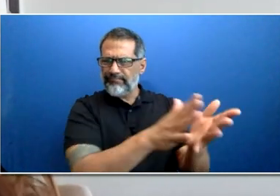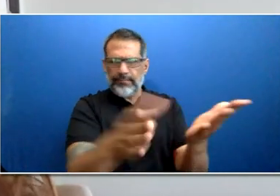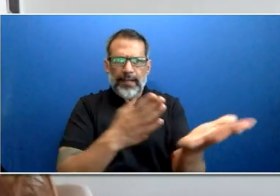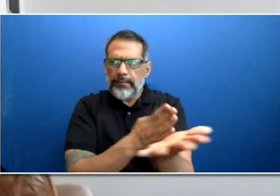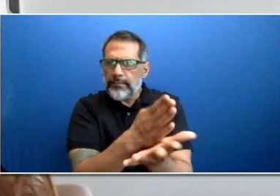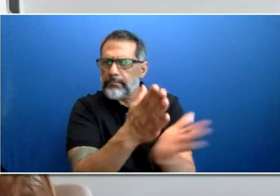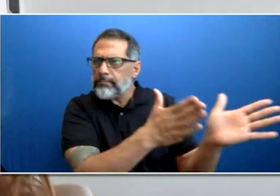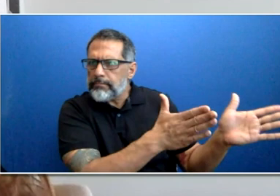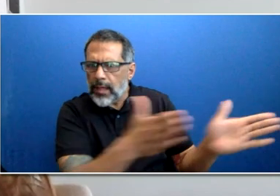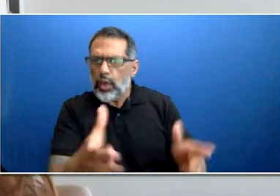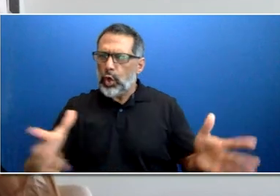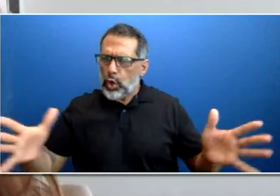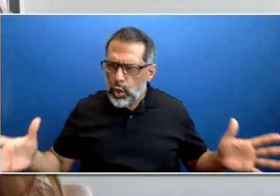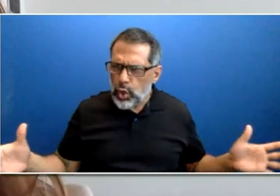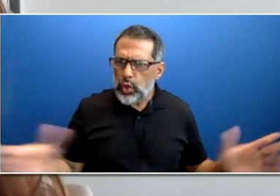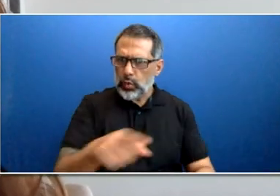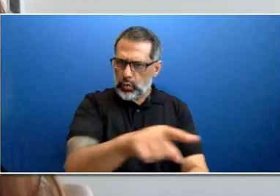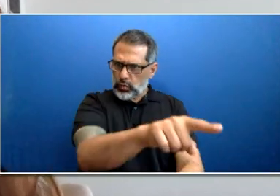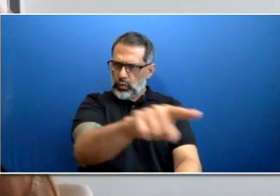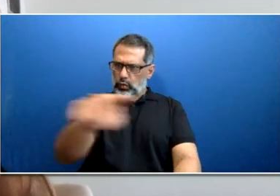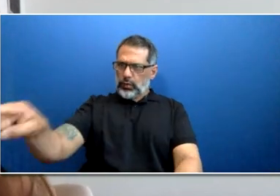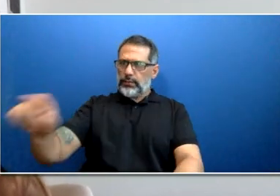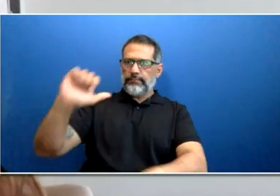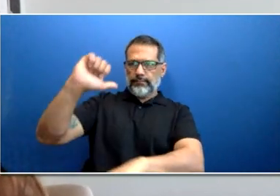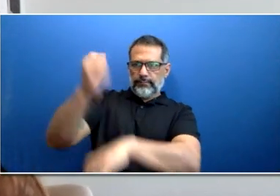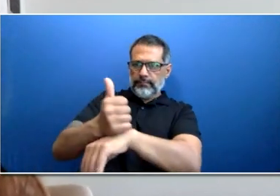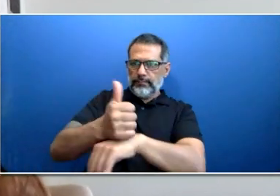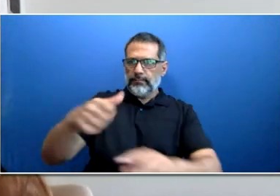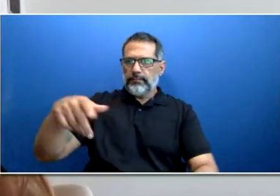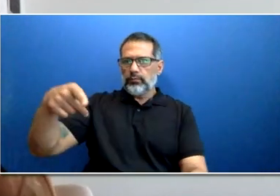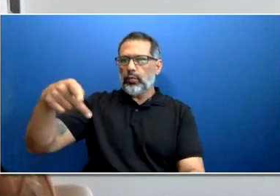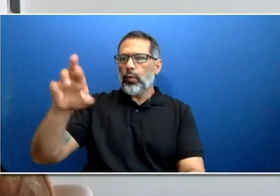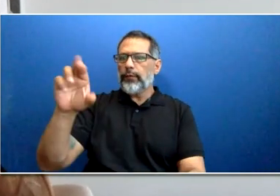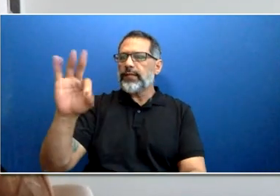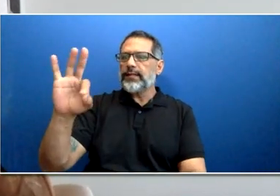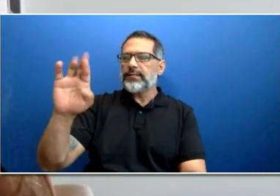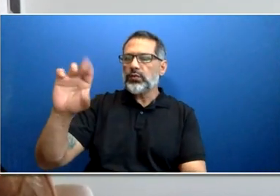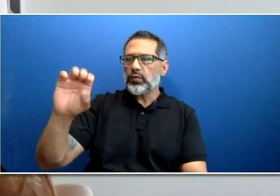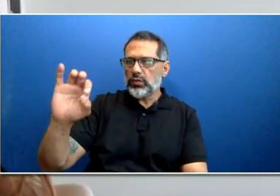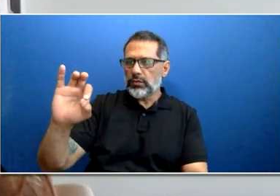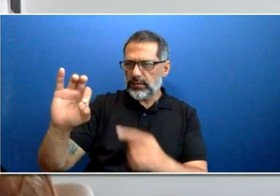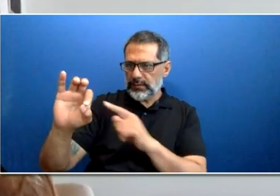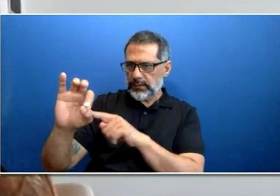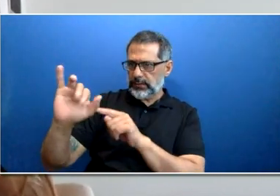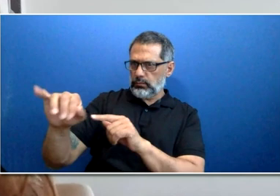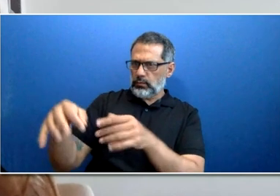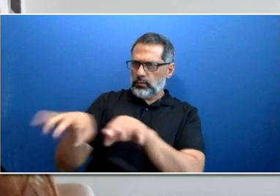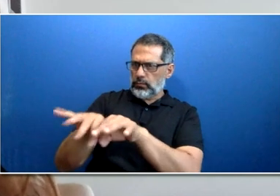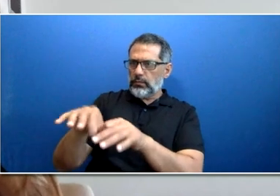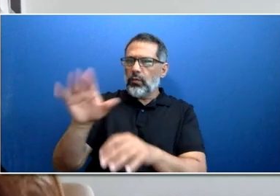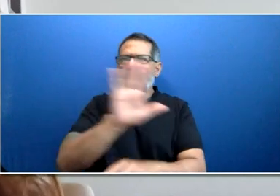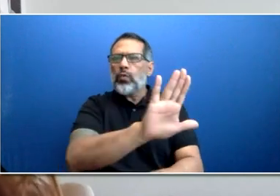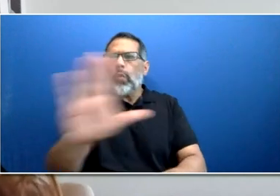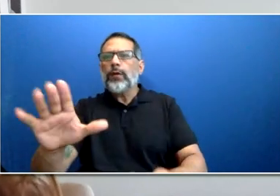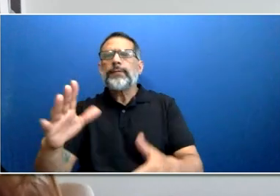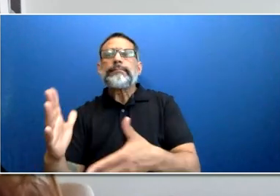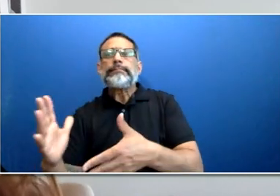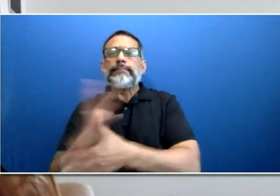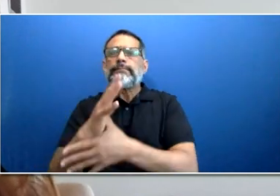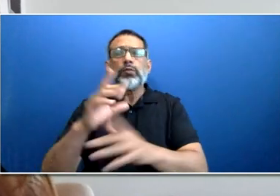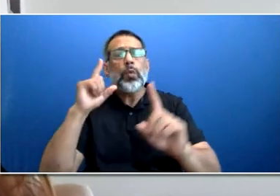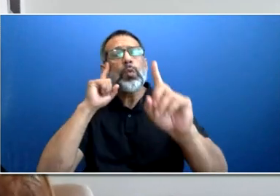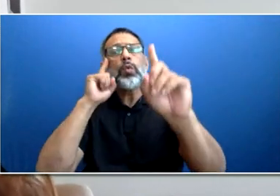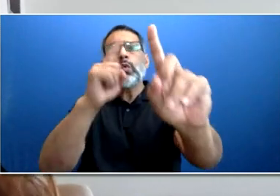and set up job alerts tailored to your specific career goals. When positions are posted on our website, you will